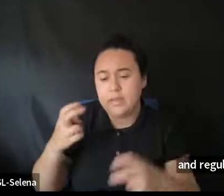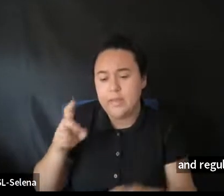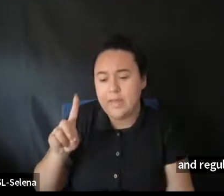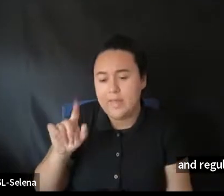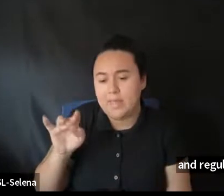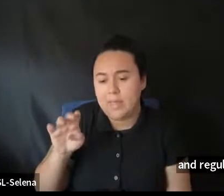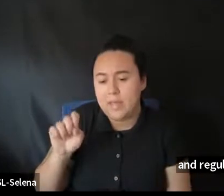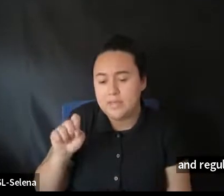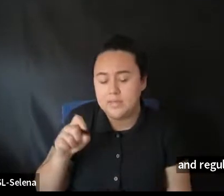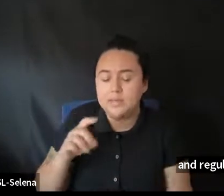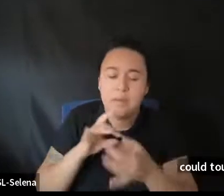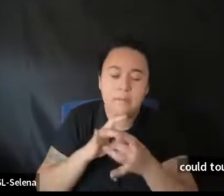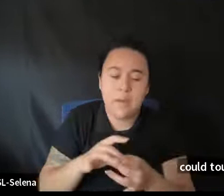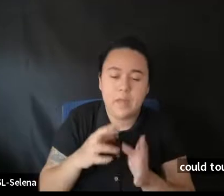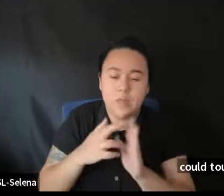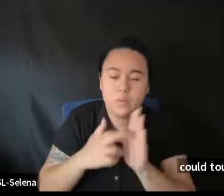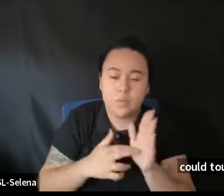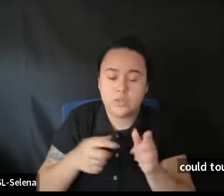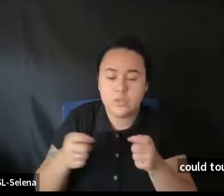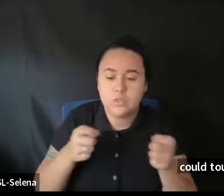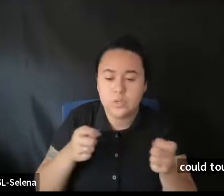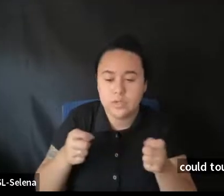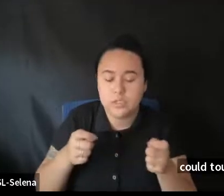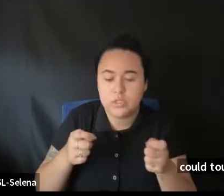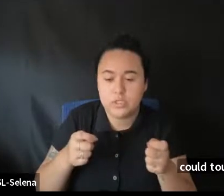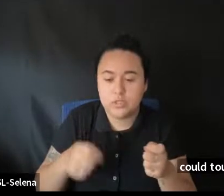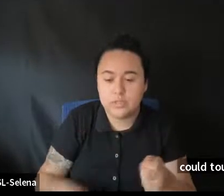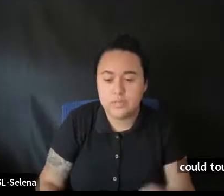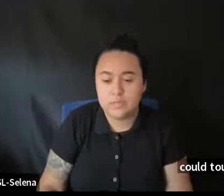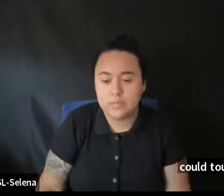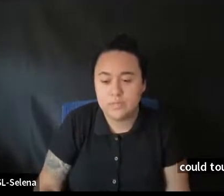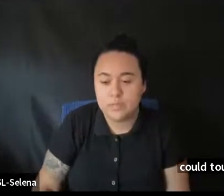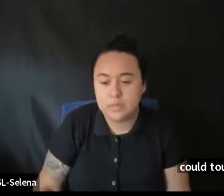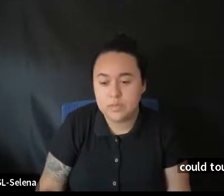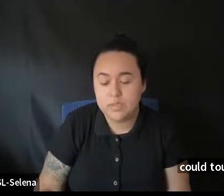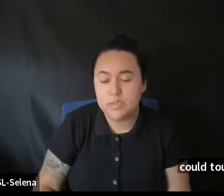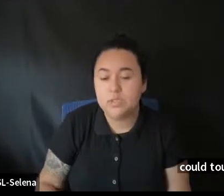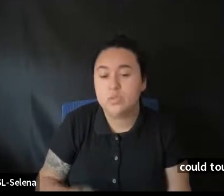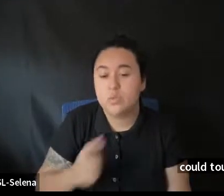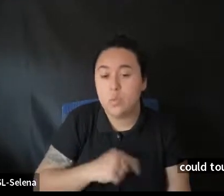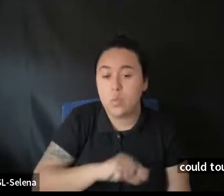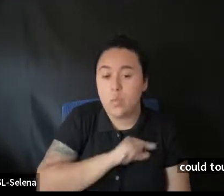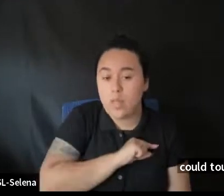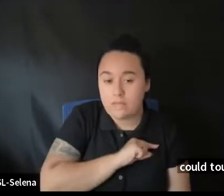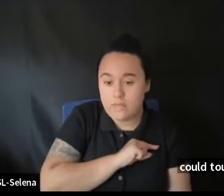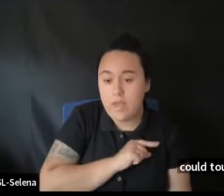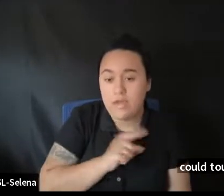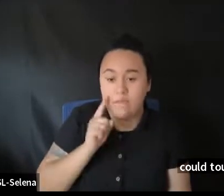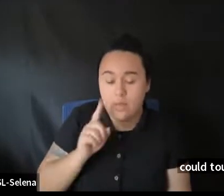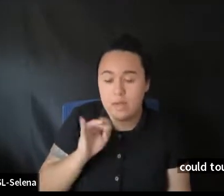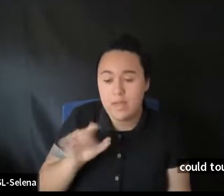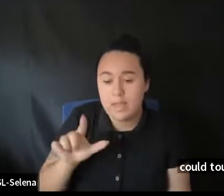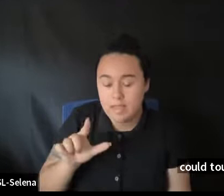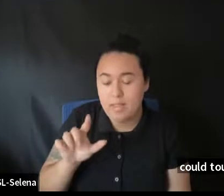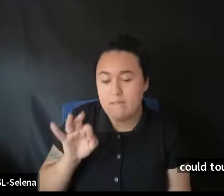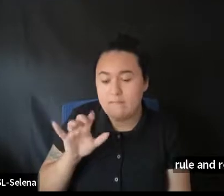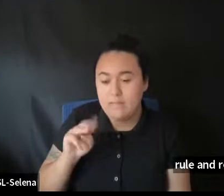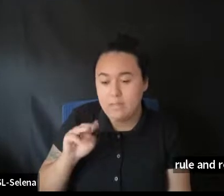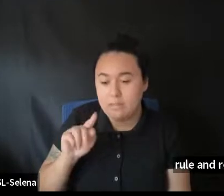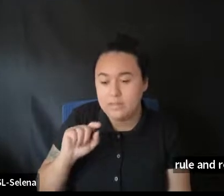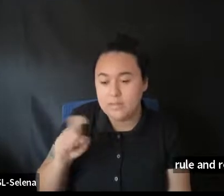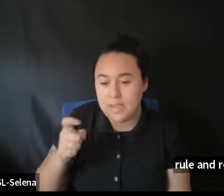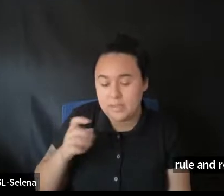rules and regulations. In order to. Qualify. For an Illinois film tax credit. That.